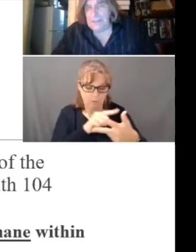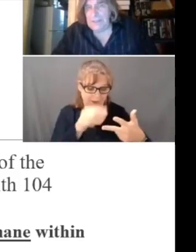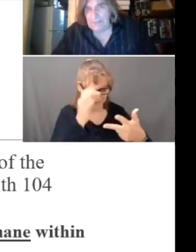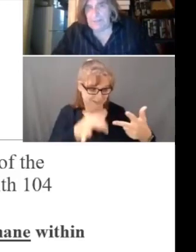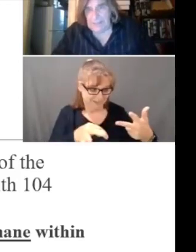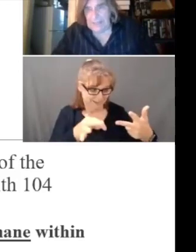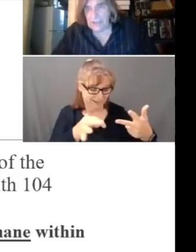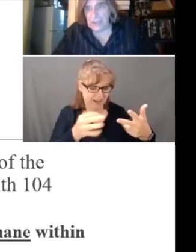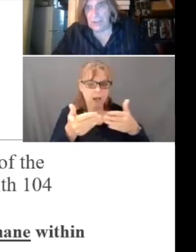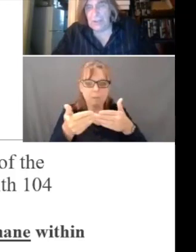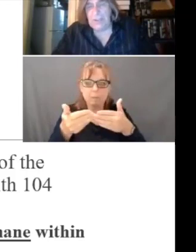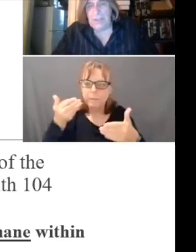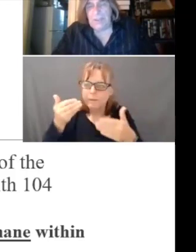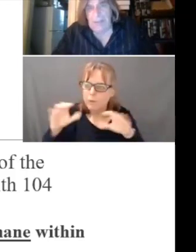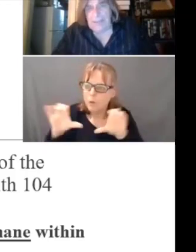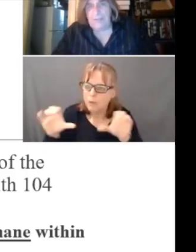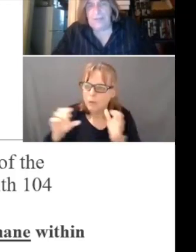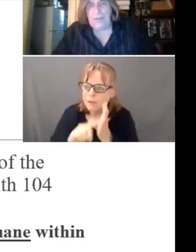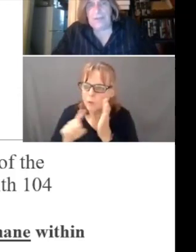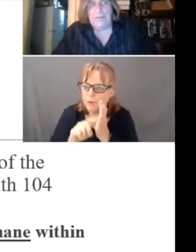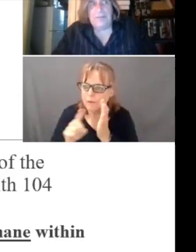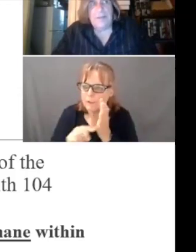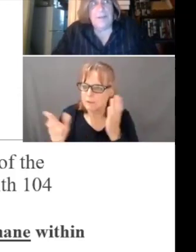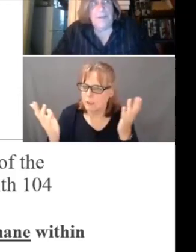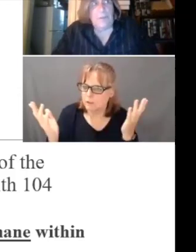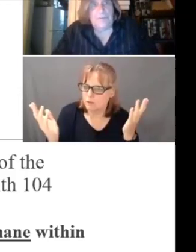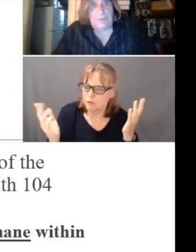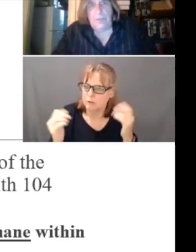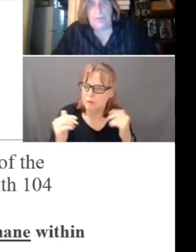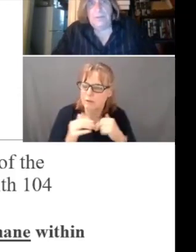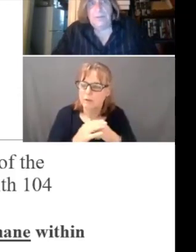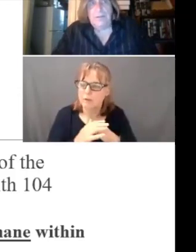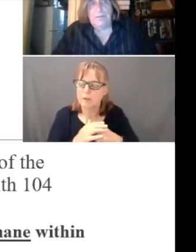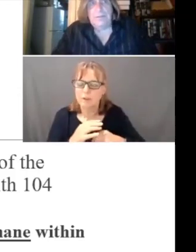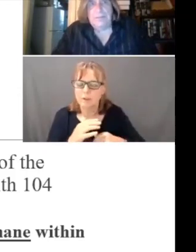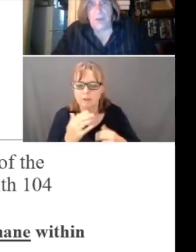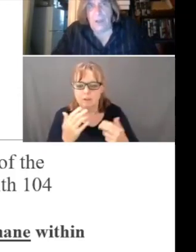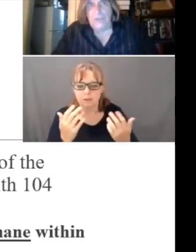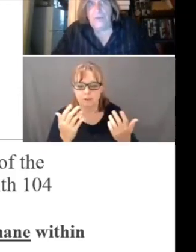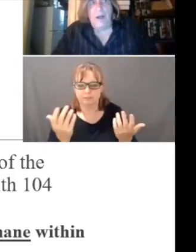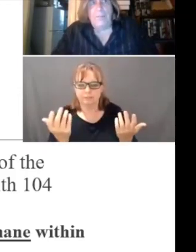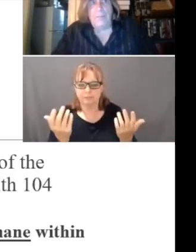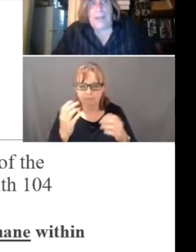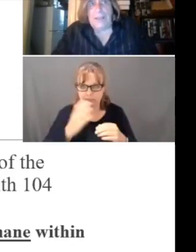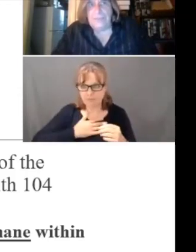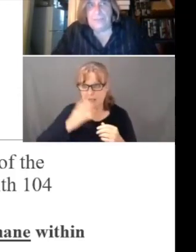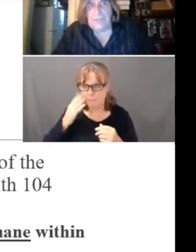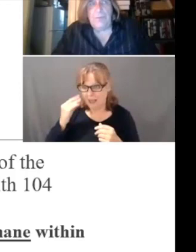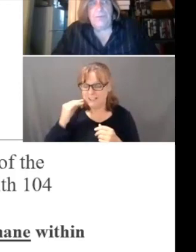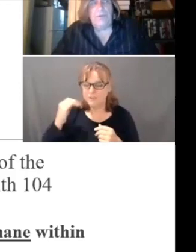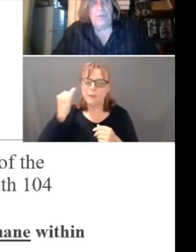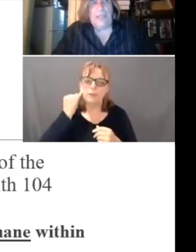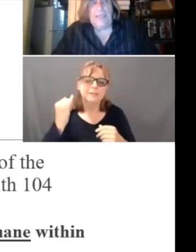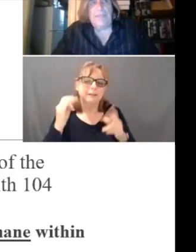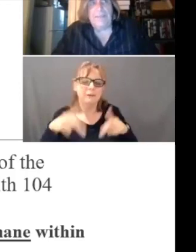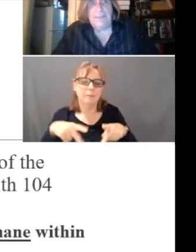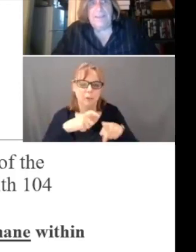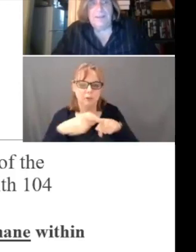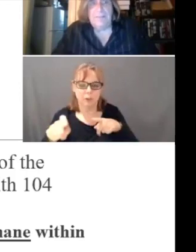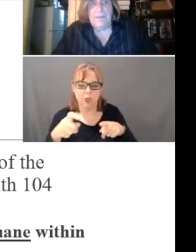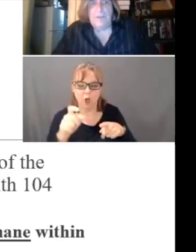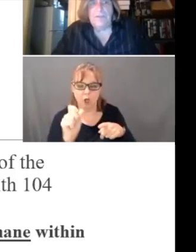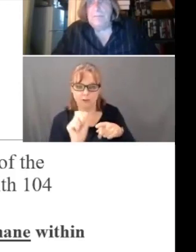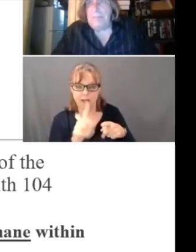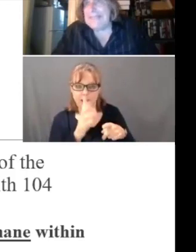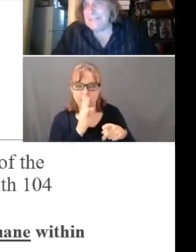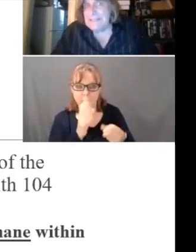investigation. In my experience, when someone calls you up, or asks to speak with you, and they say